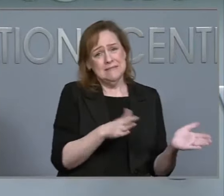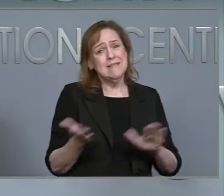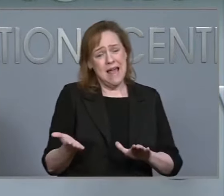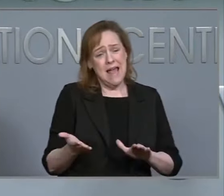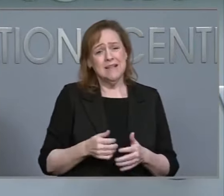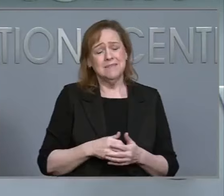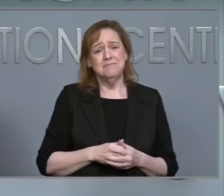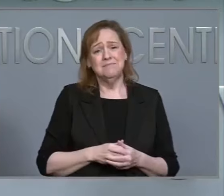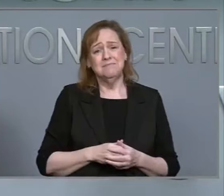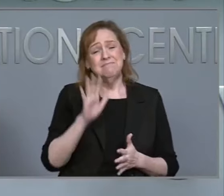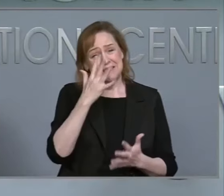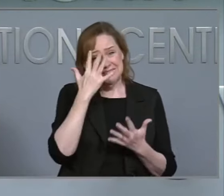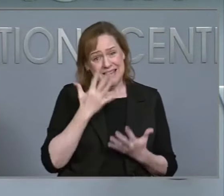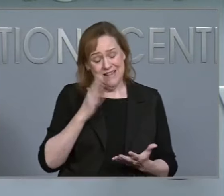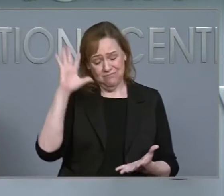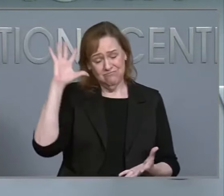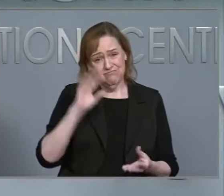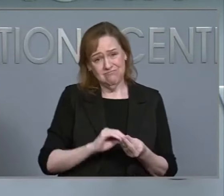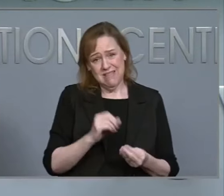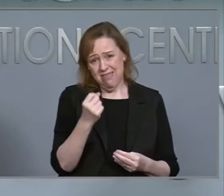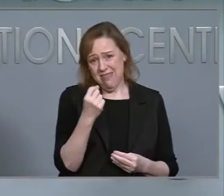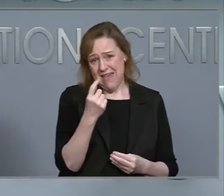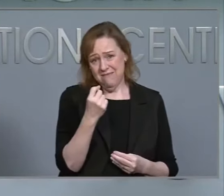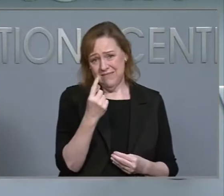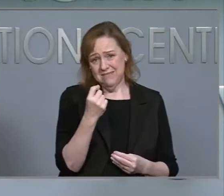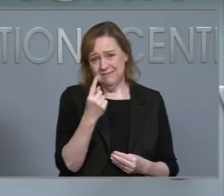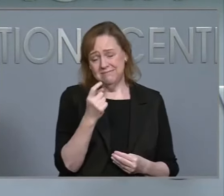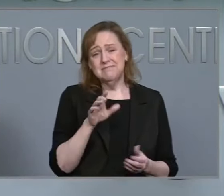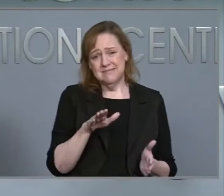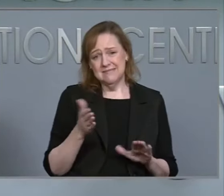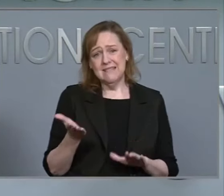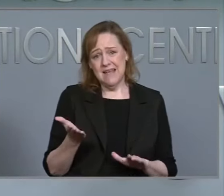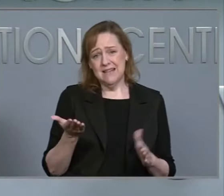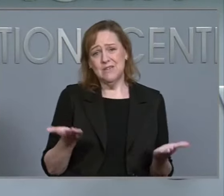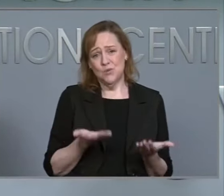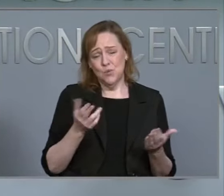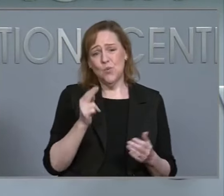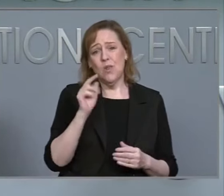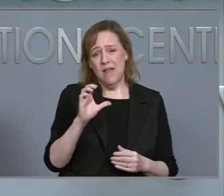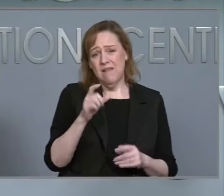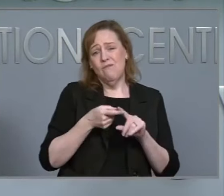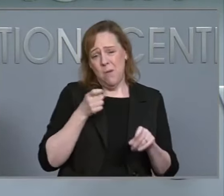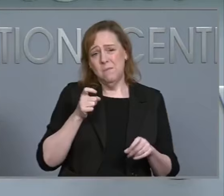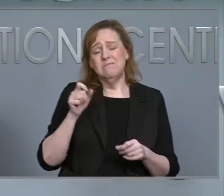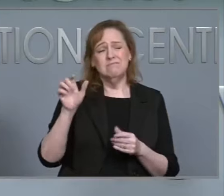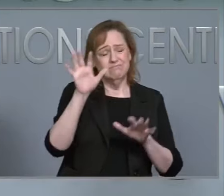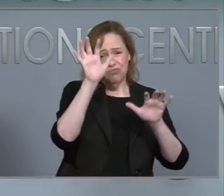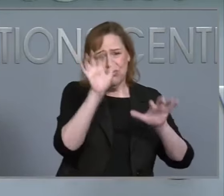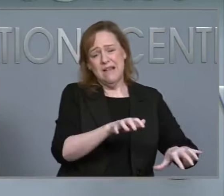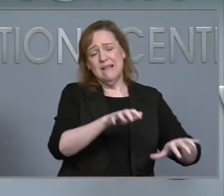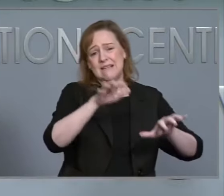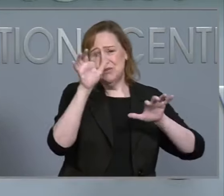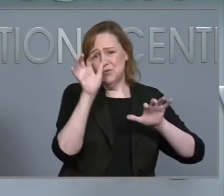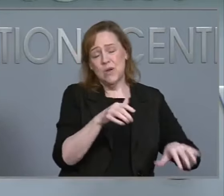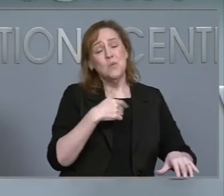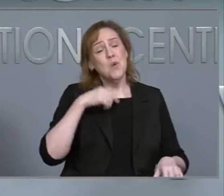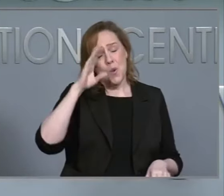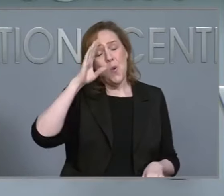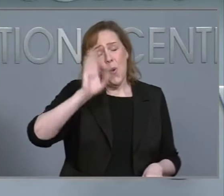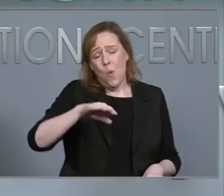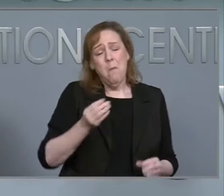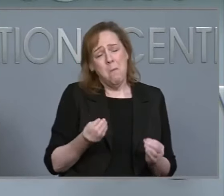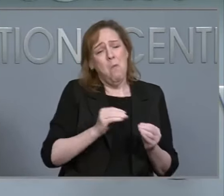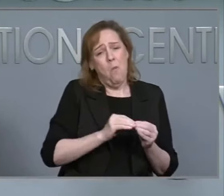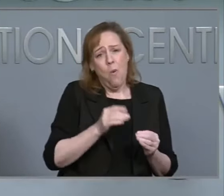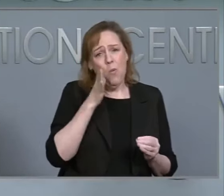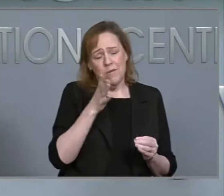Unfortunately, 11 people in our state have died as a result of this storm, and tragically, we know there will be more.